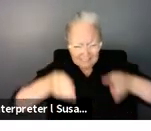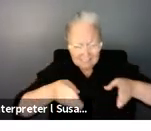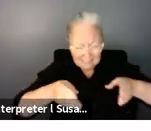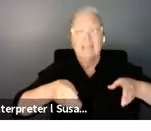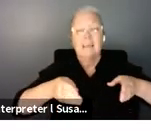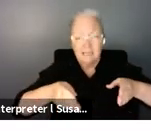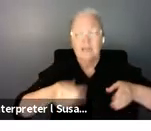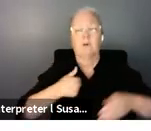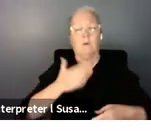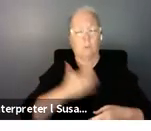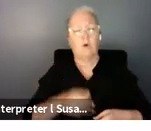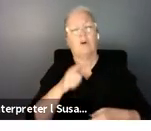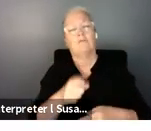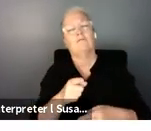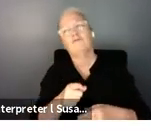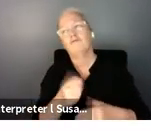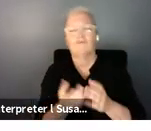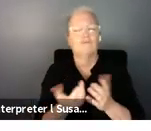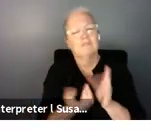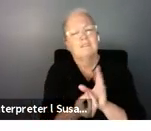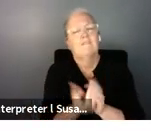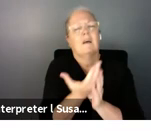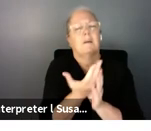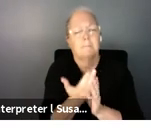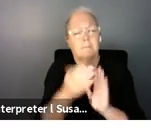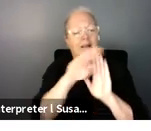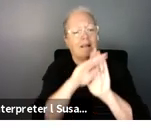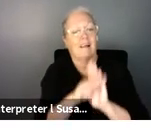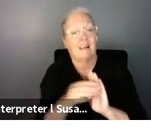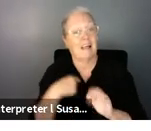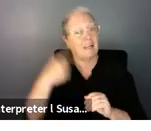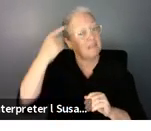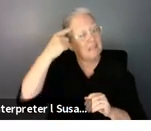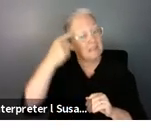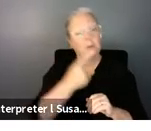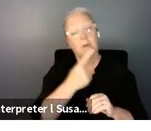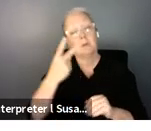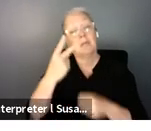well so we should see some exciting developments from indonesia over the next few years